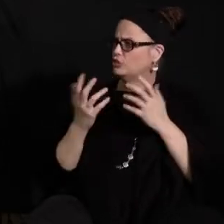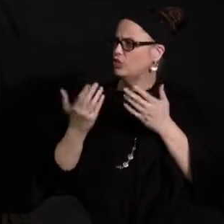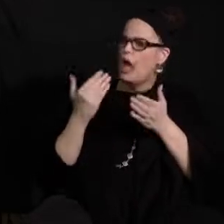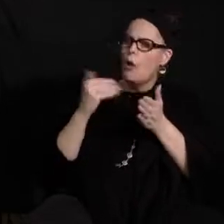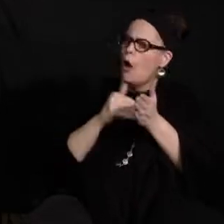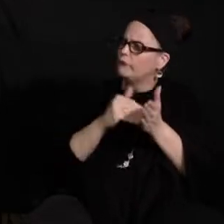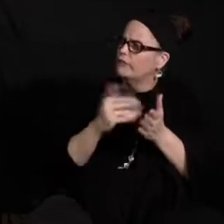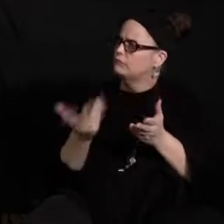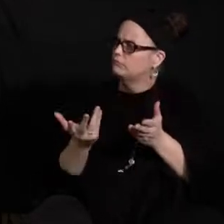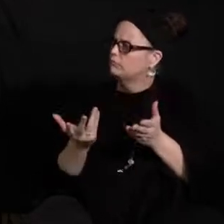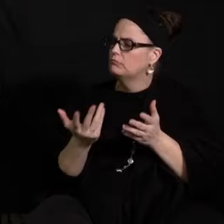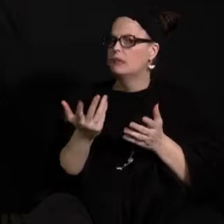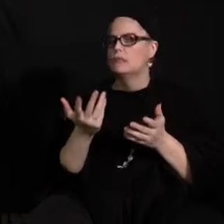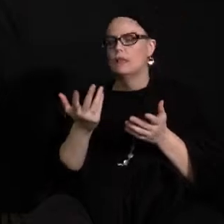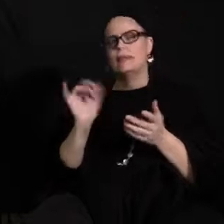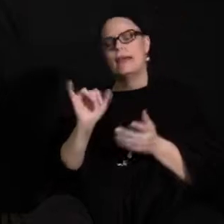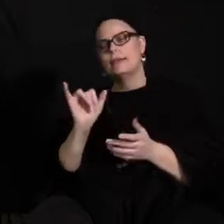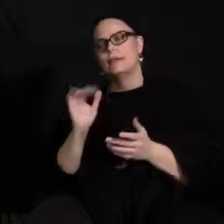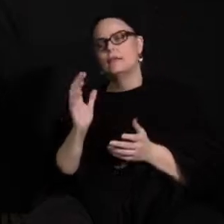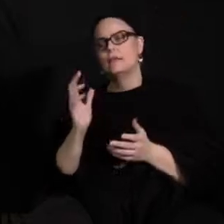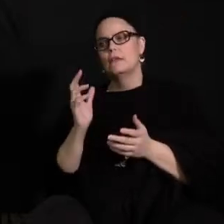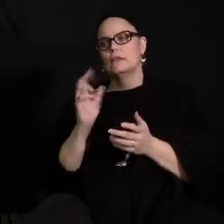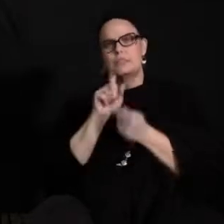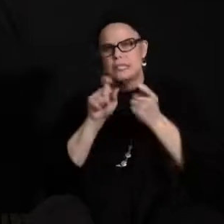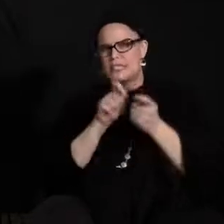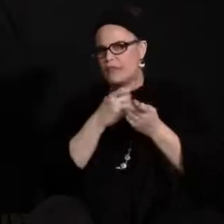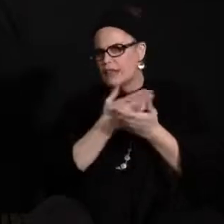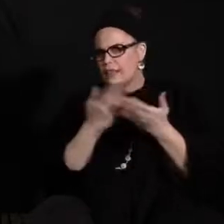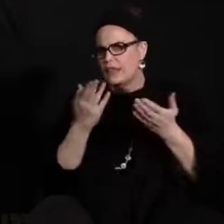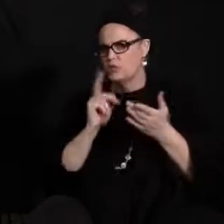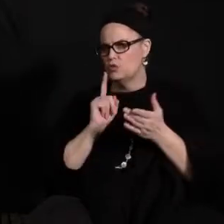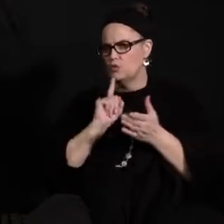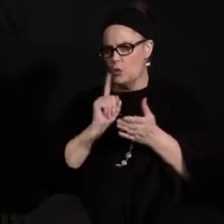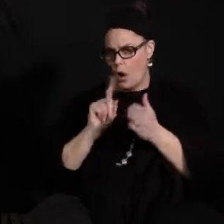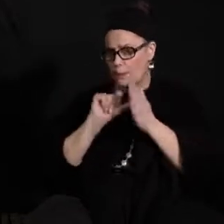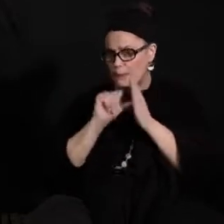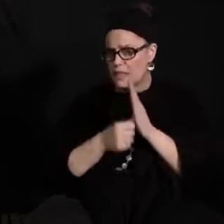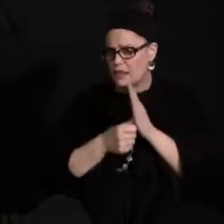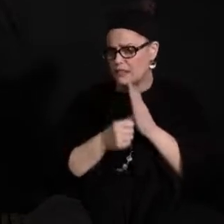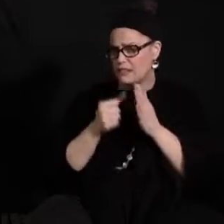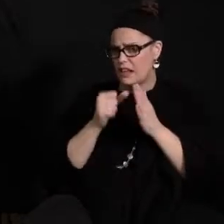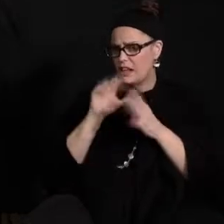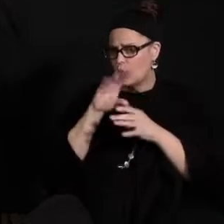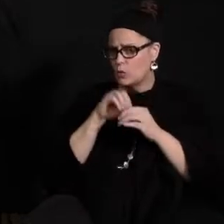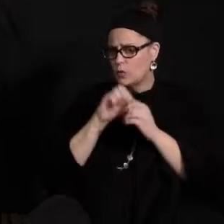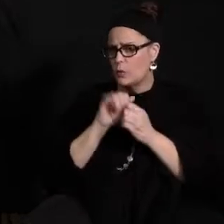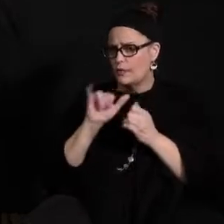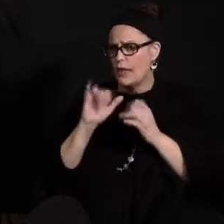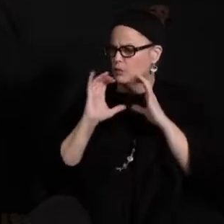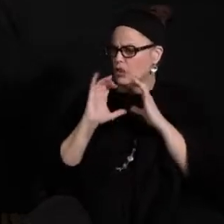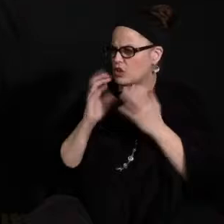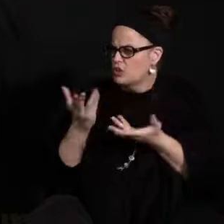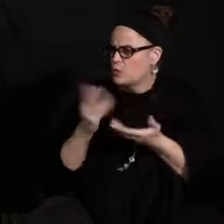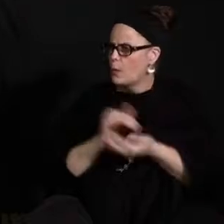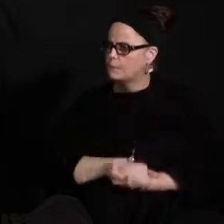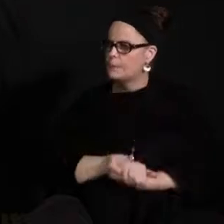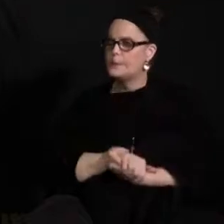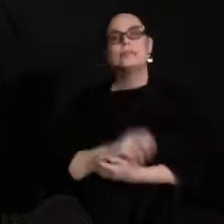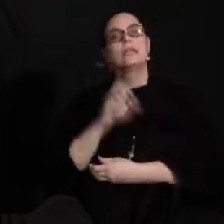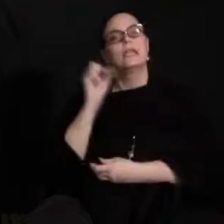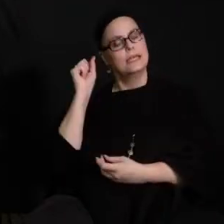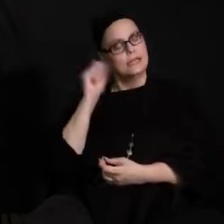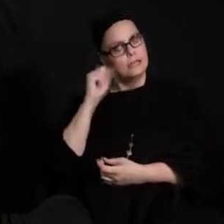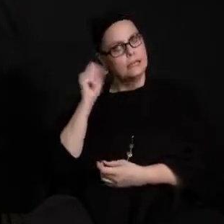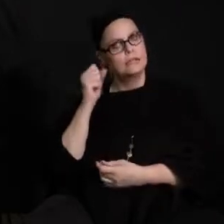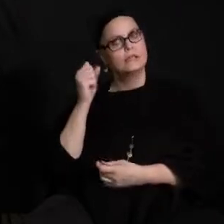there's any, you know, certain things that you all are actually emphasizing in that communication? Yeah, it's